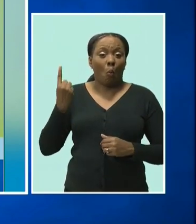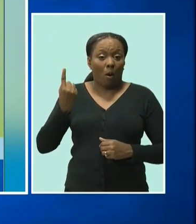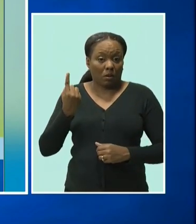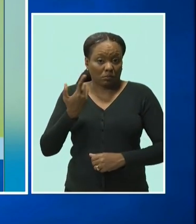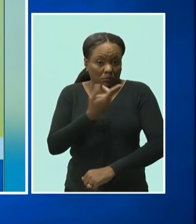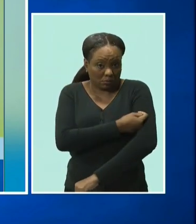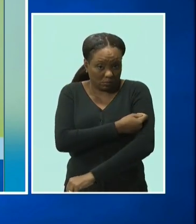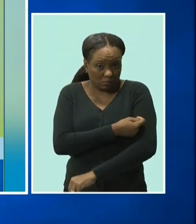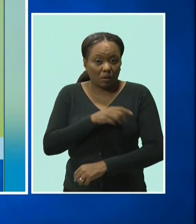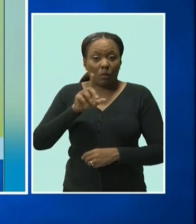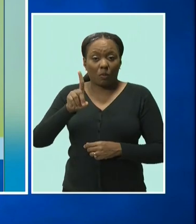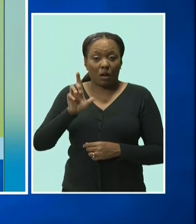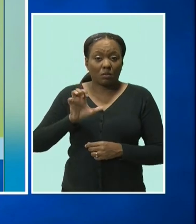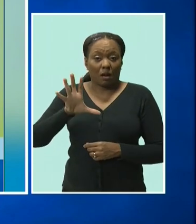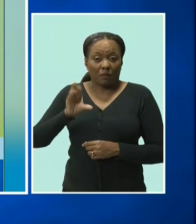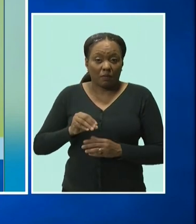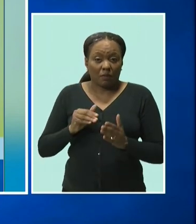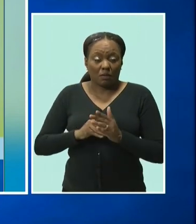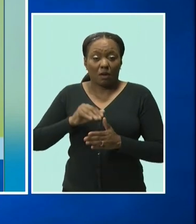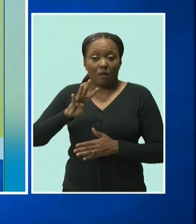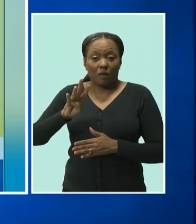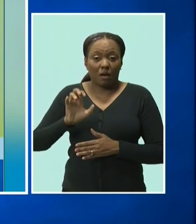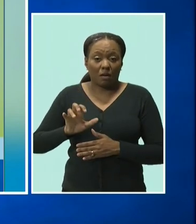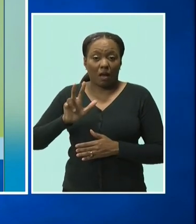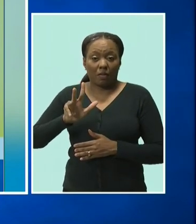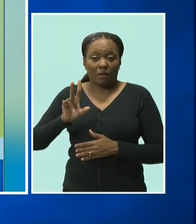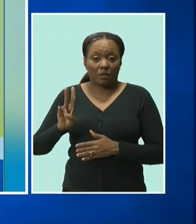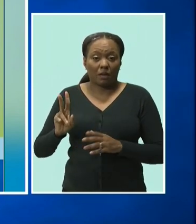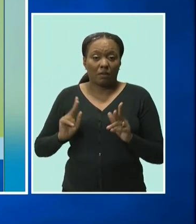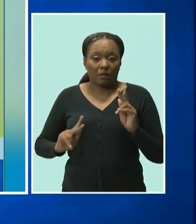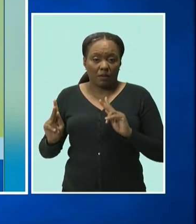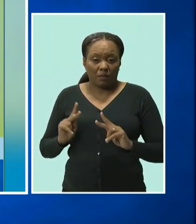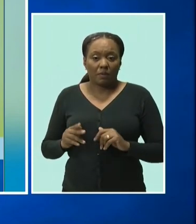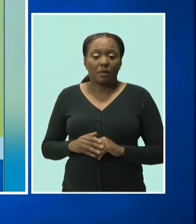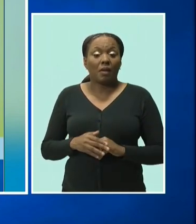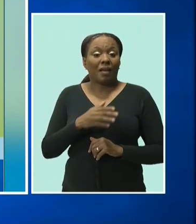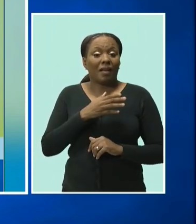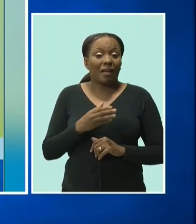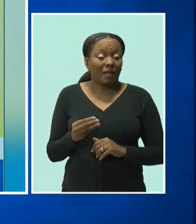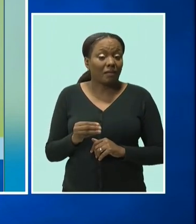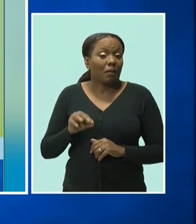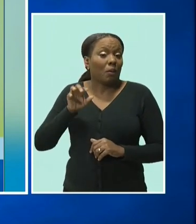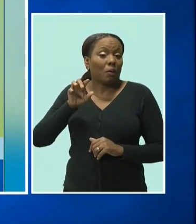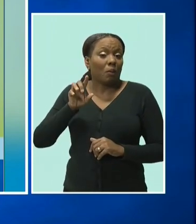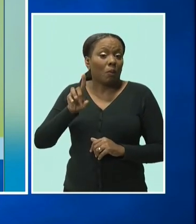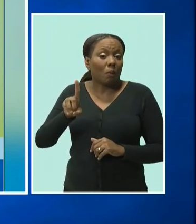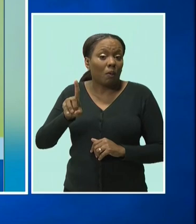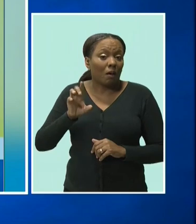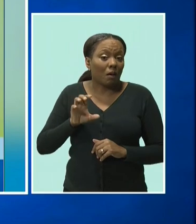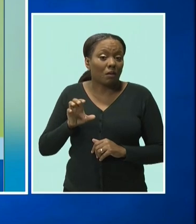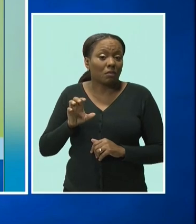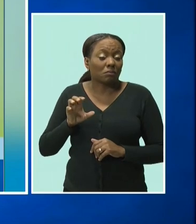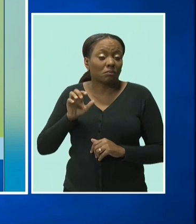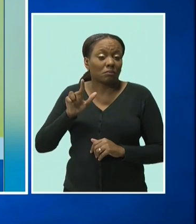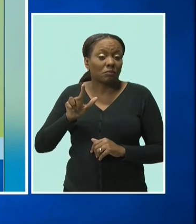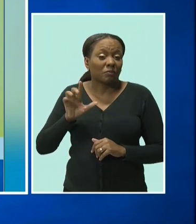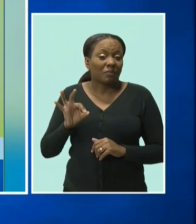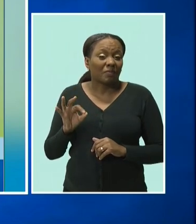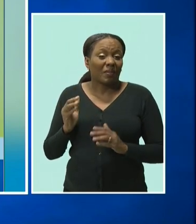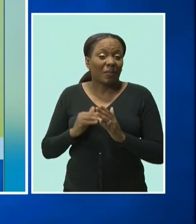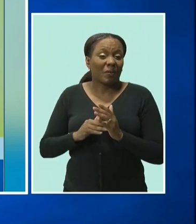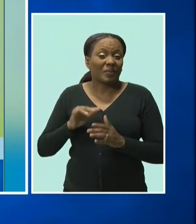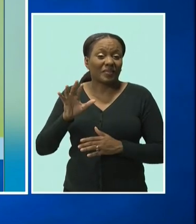,437 or 65.9% of the eligible population. A total of